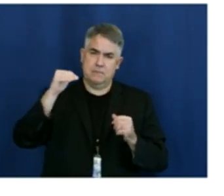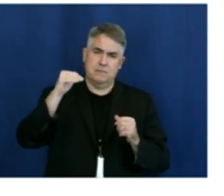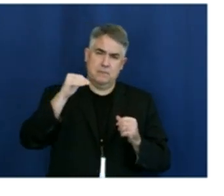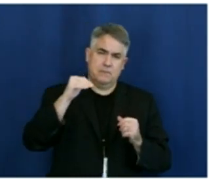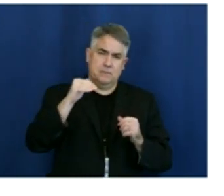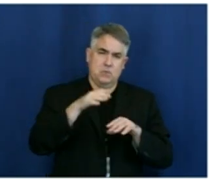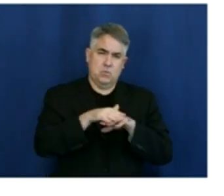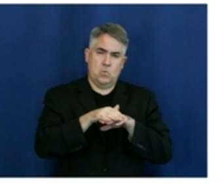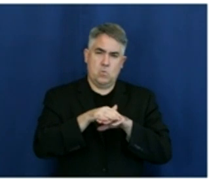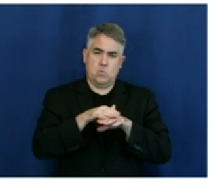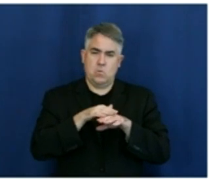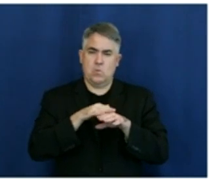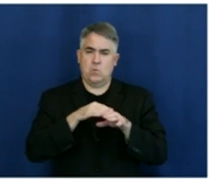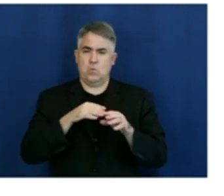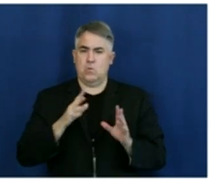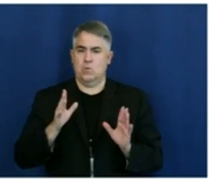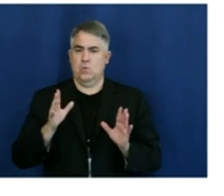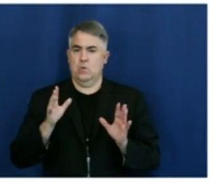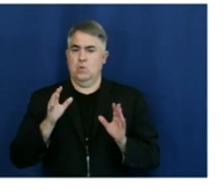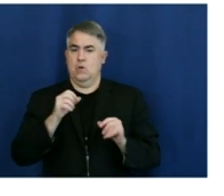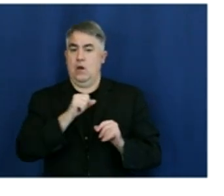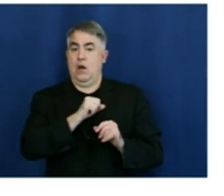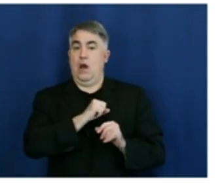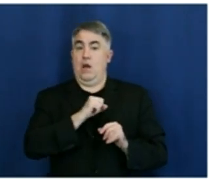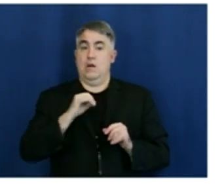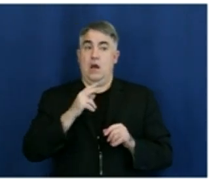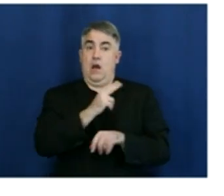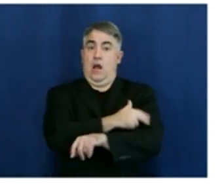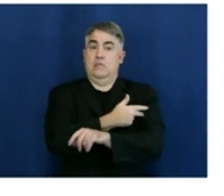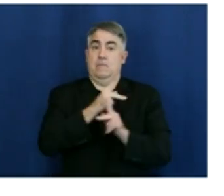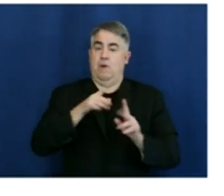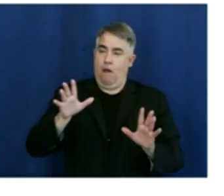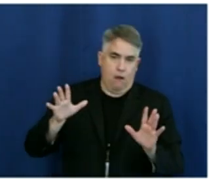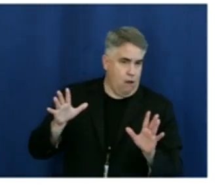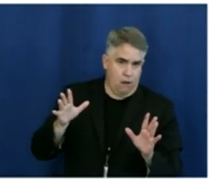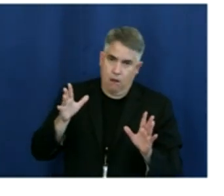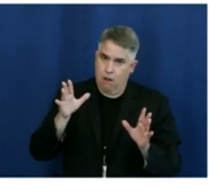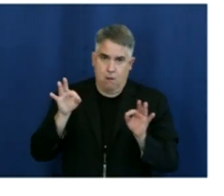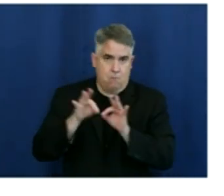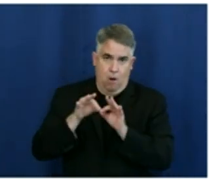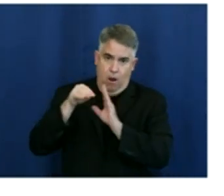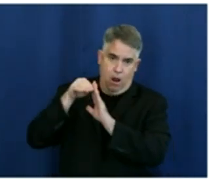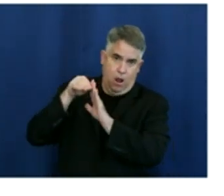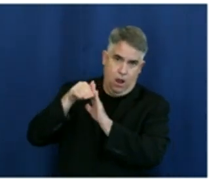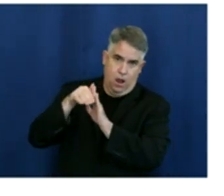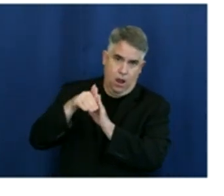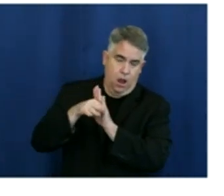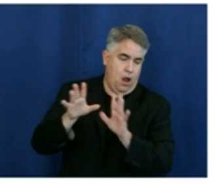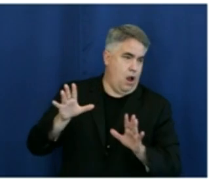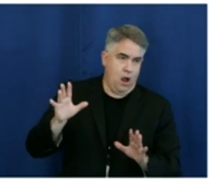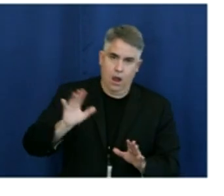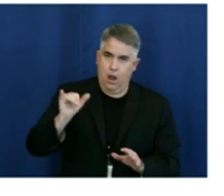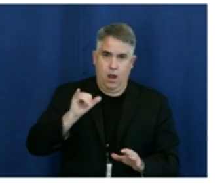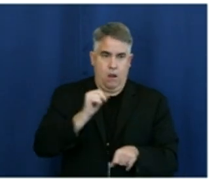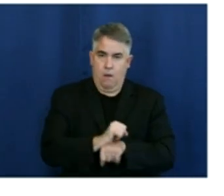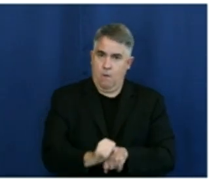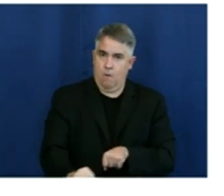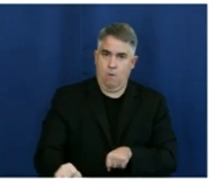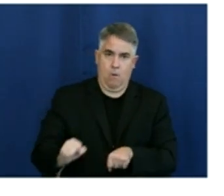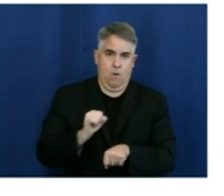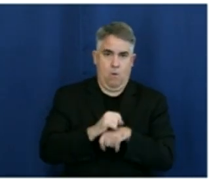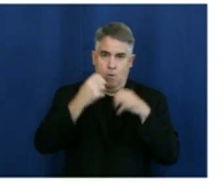to our hospital systems to have those COVID numbers continue to trend down very, very slightly, but again, trending in the right direction.